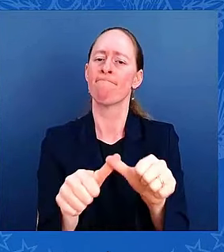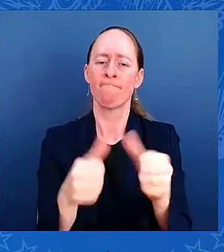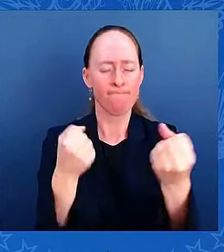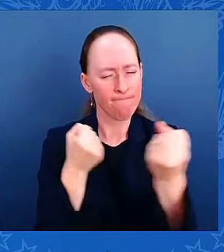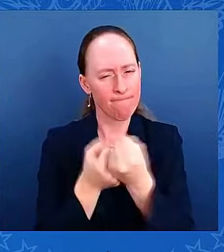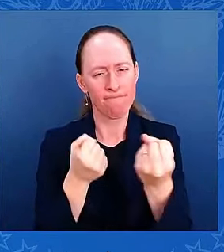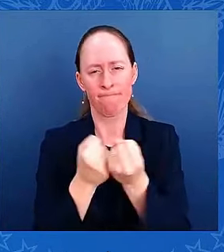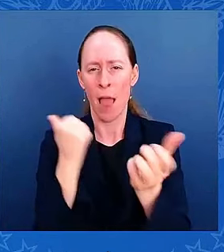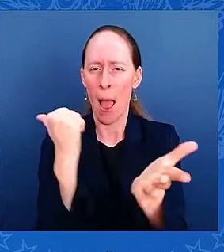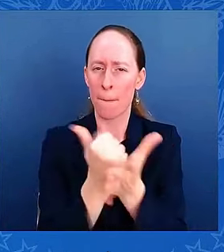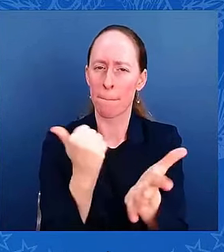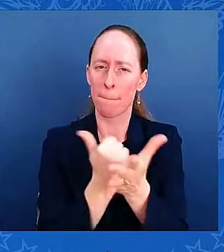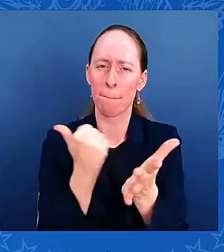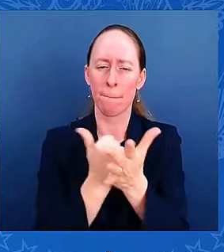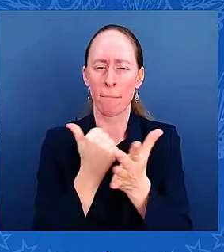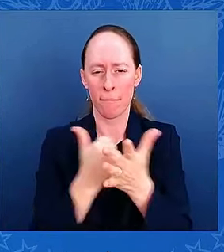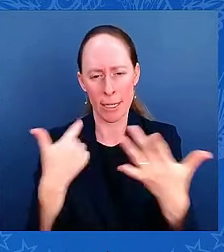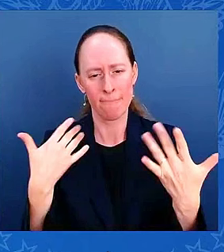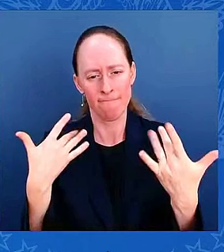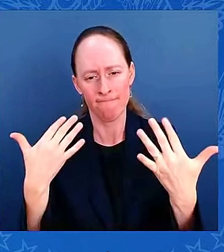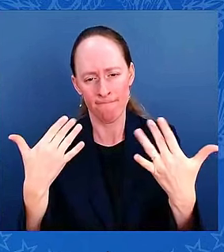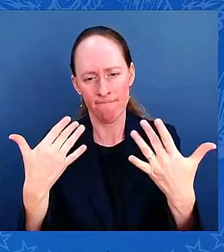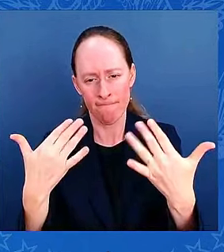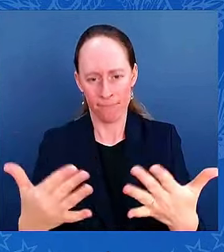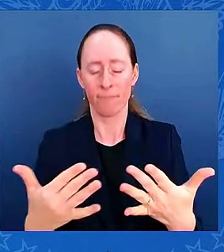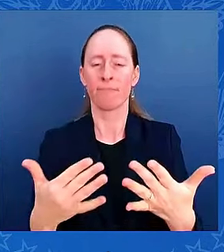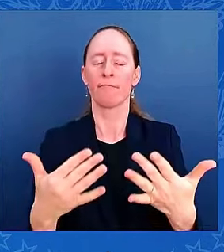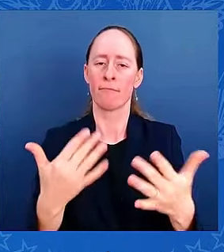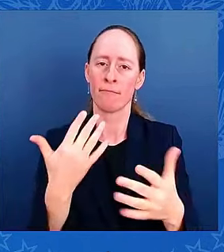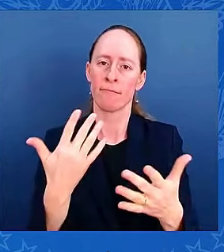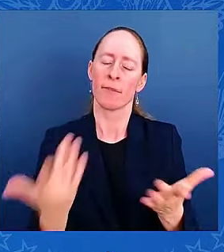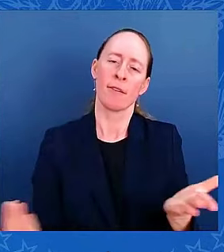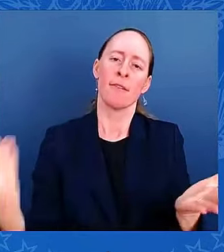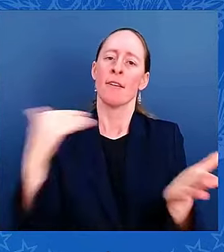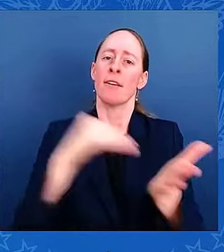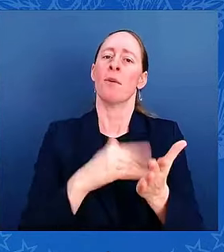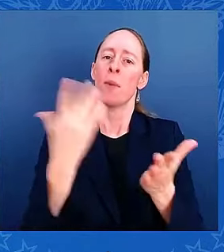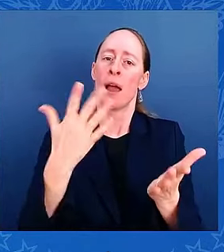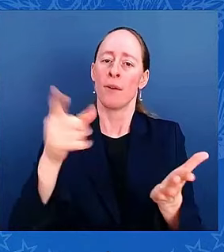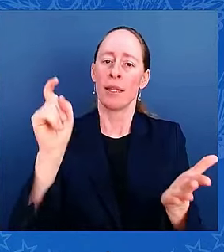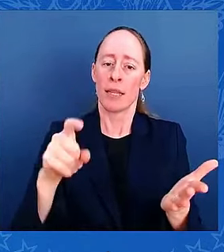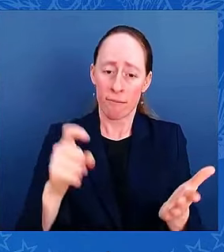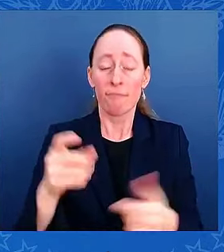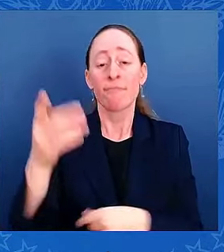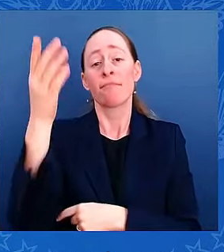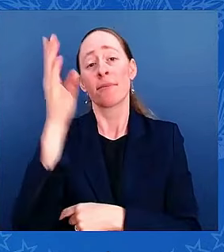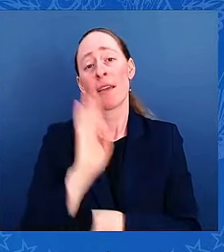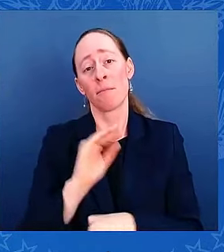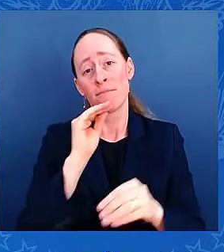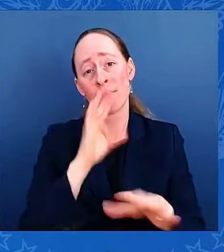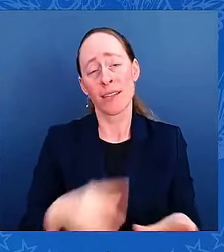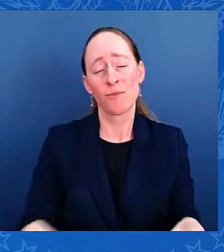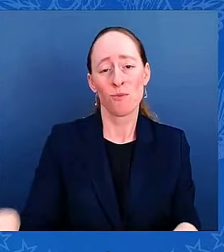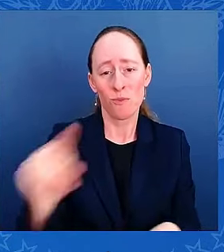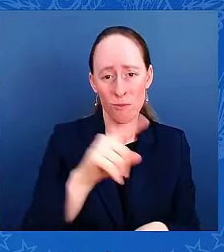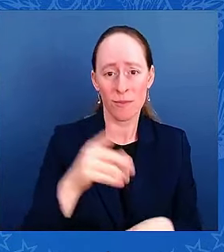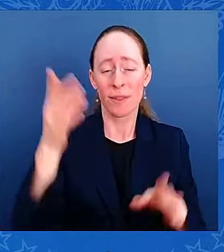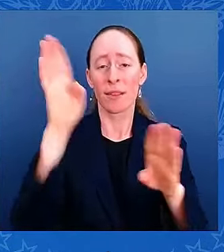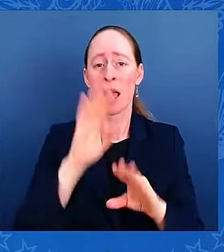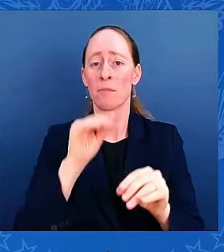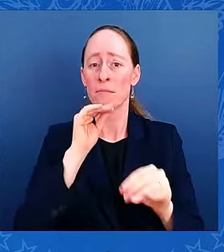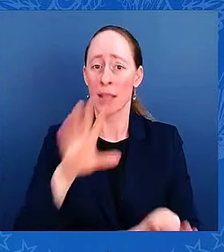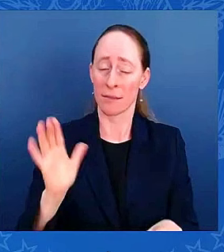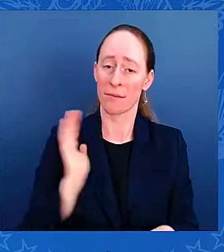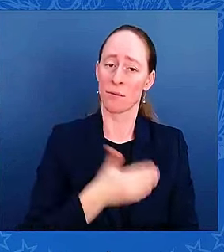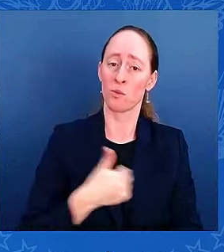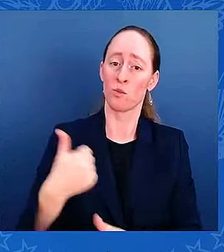that you need. But God bless you and may God bless our troops and our first responders who are in some cases risking their lives to help. Thank